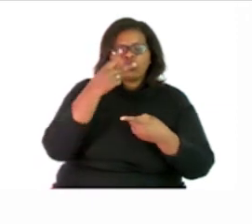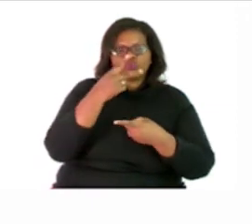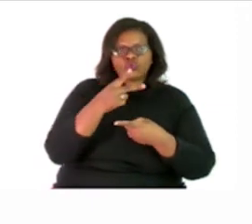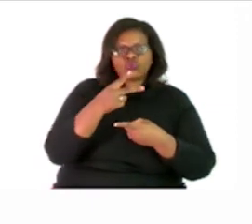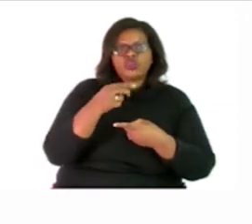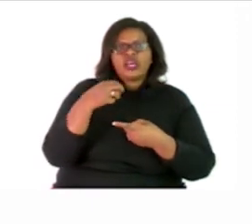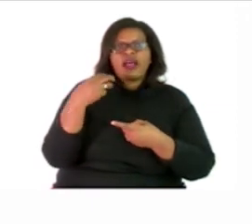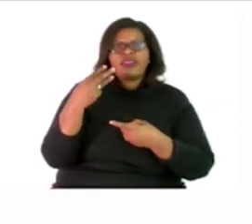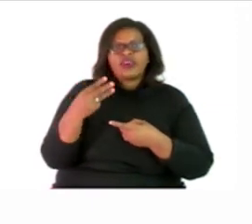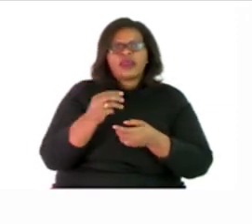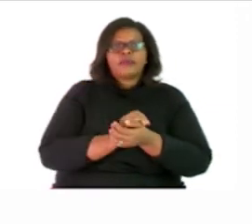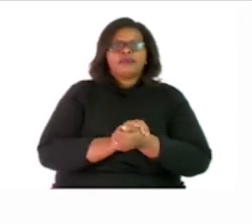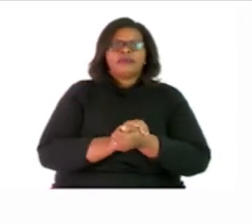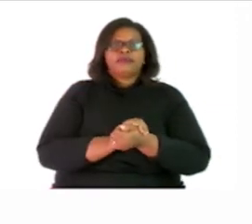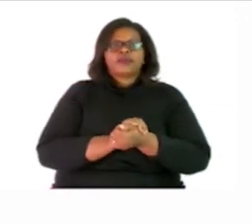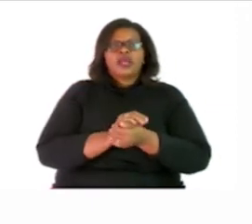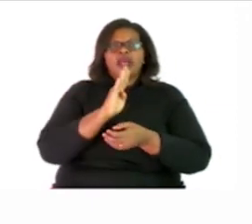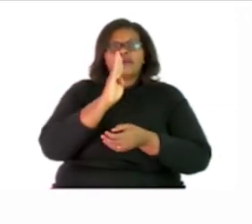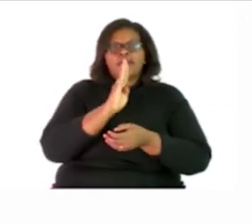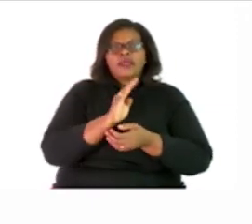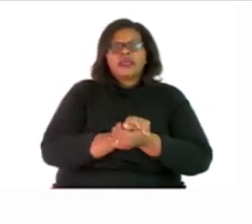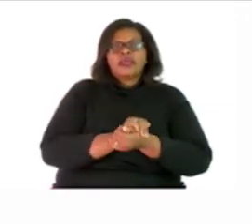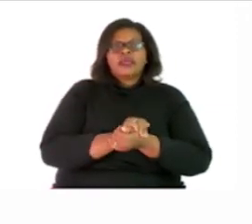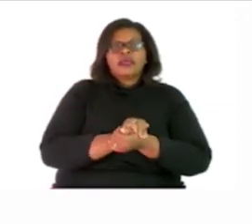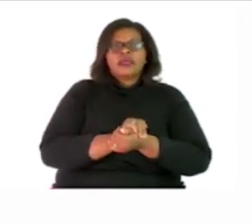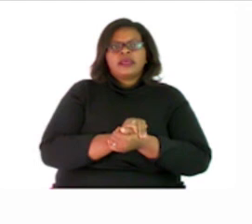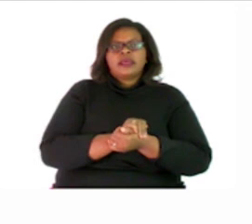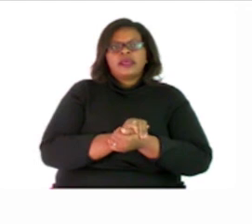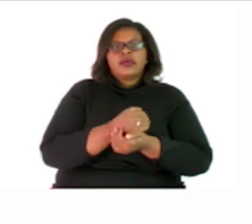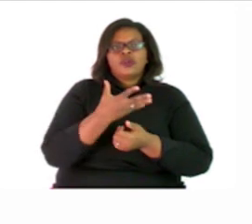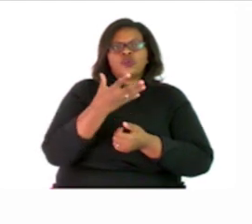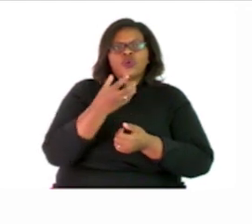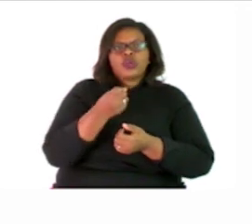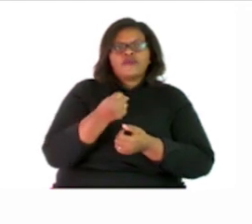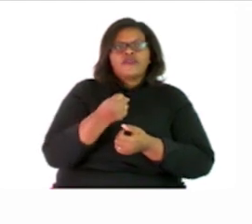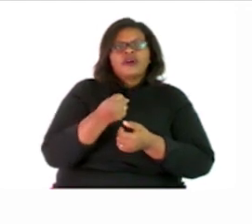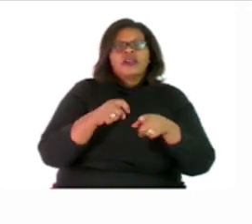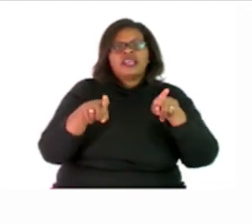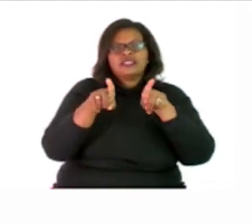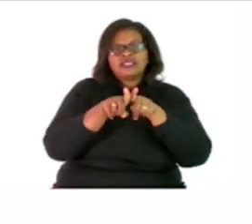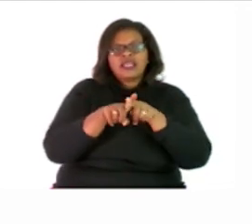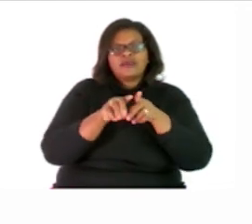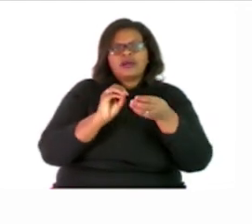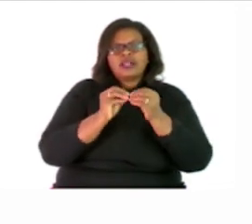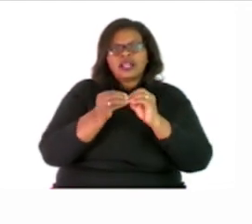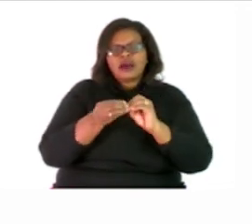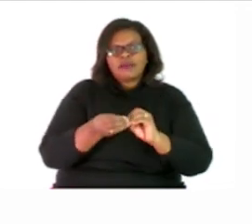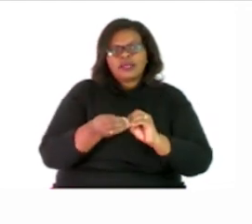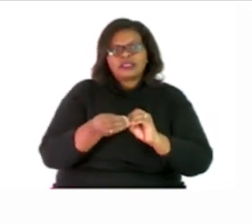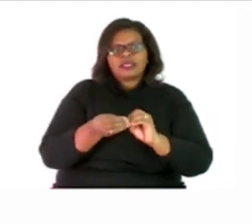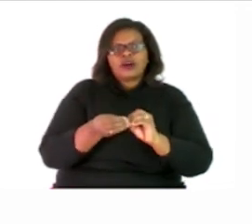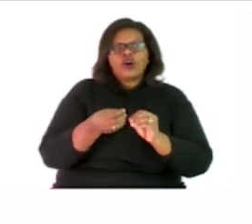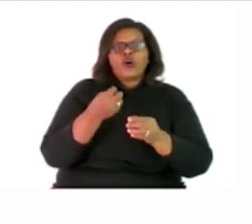and then you go to D to discover the common multiples of these numbers So you